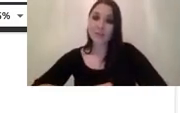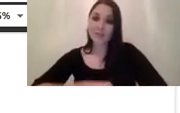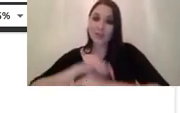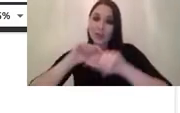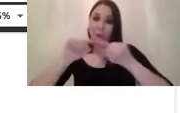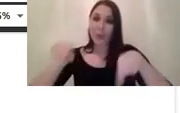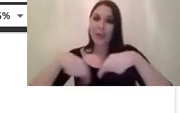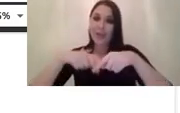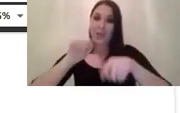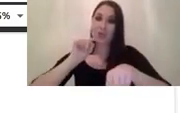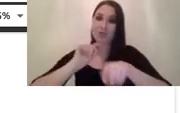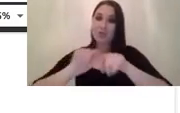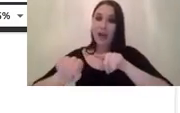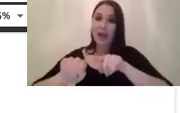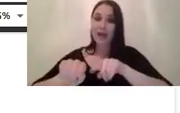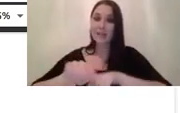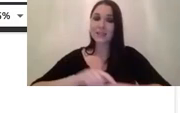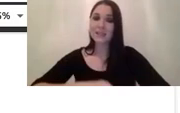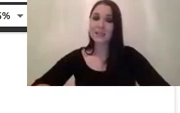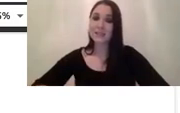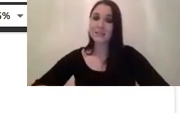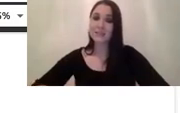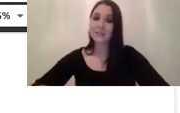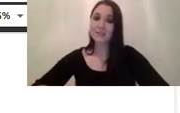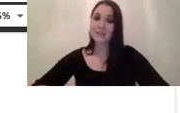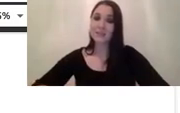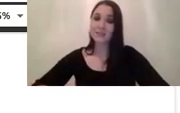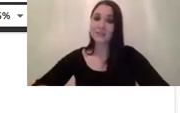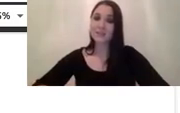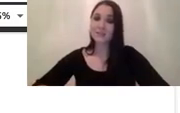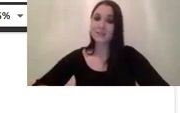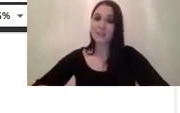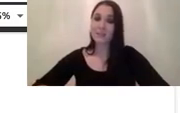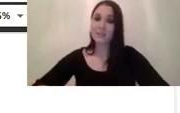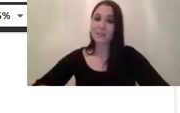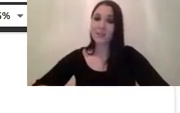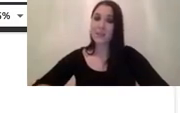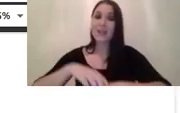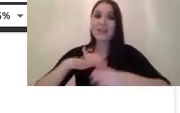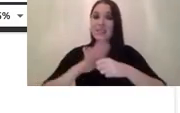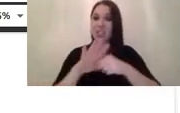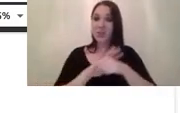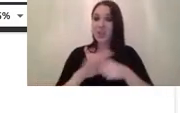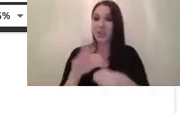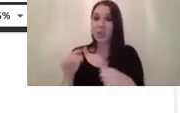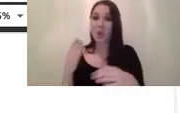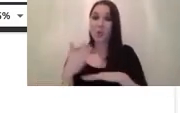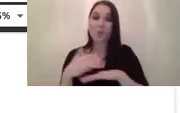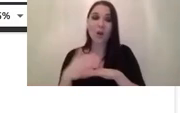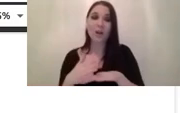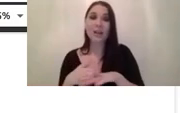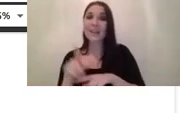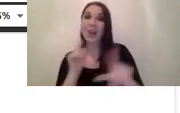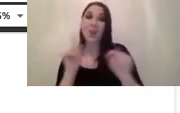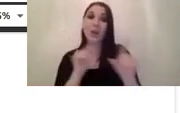tried the first and then when we see that the situation is not working as expected then we start looking for the other